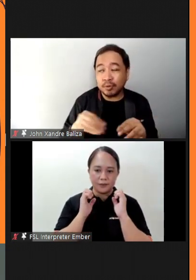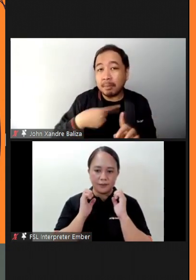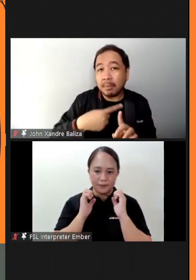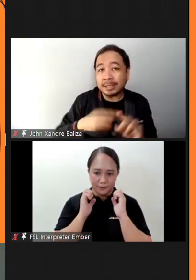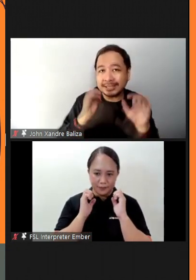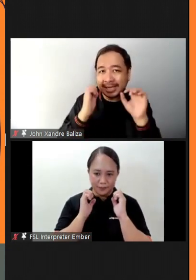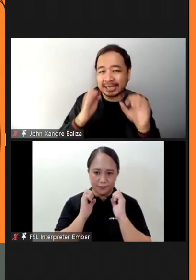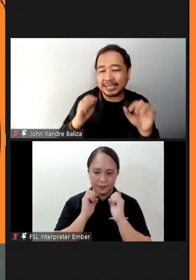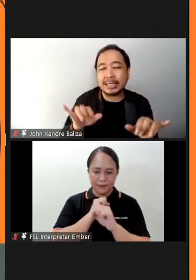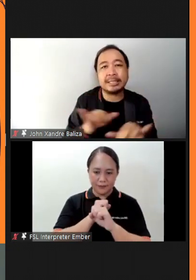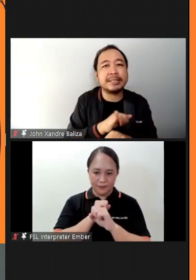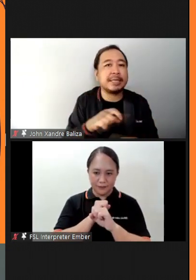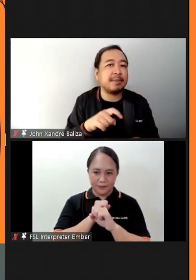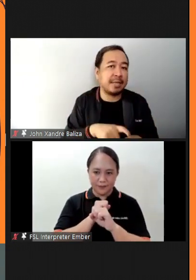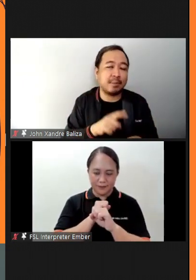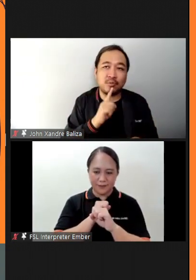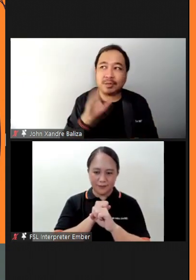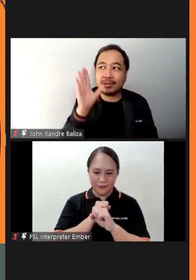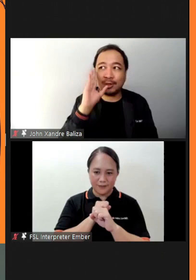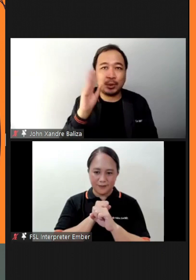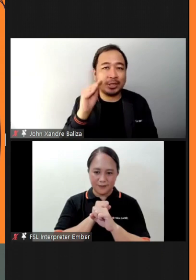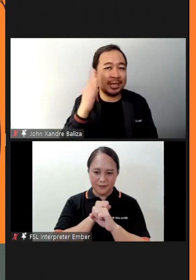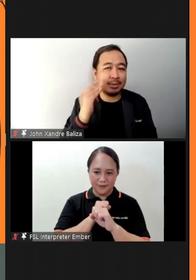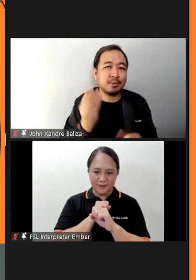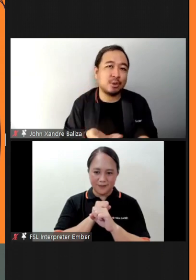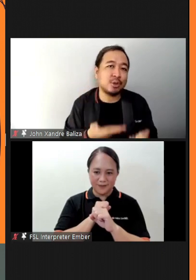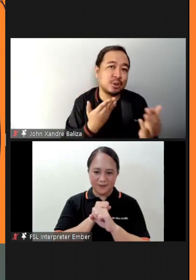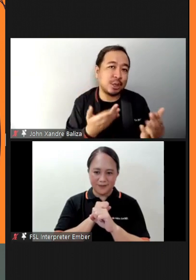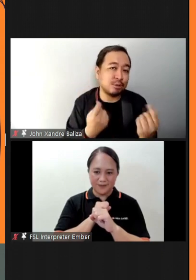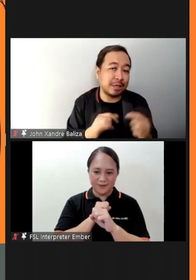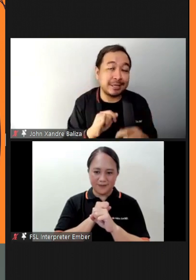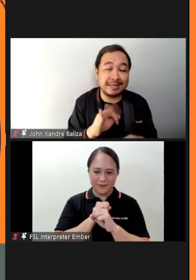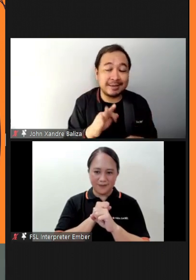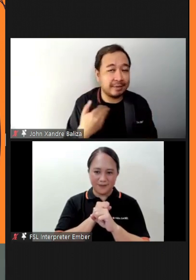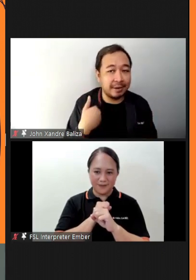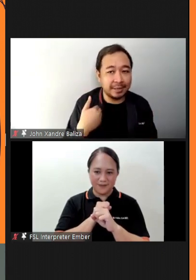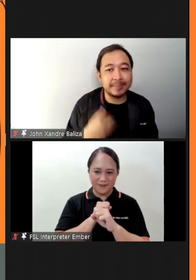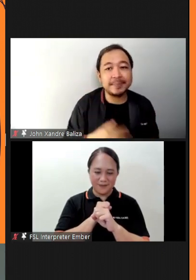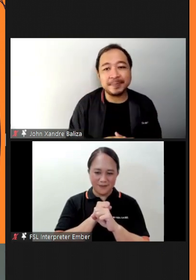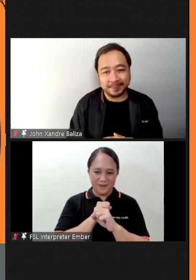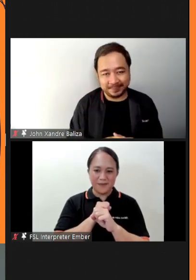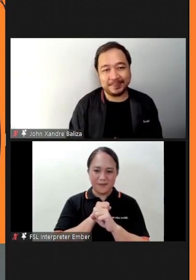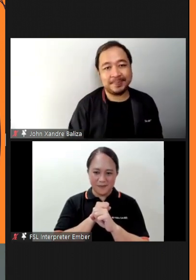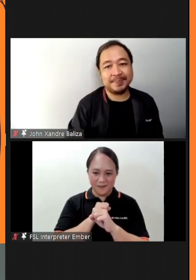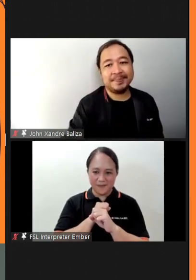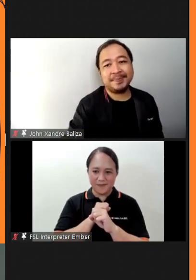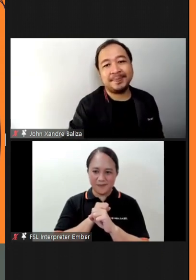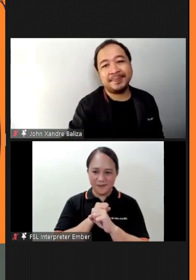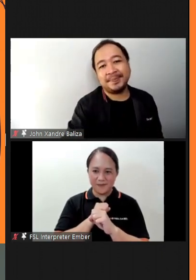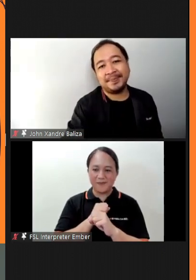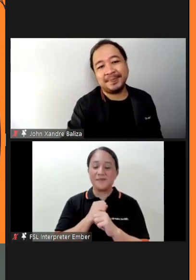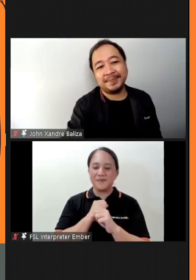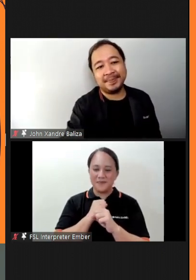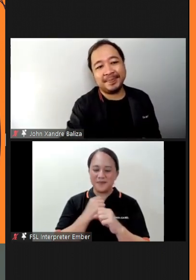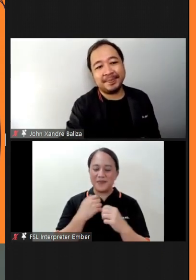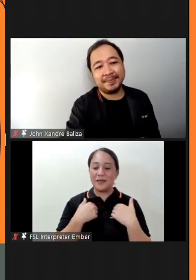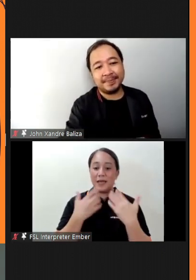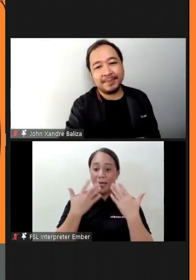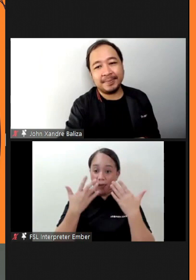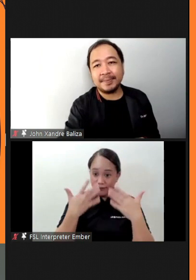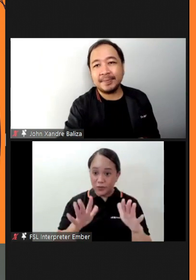it's such a unique experience I really recommend that you try it if you haven't tried it before now once you actually